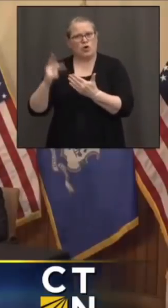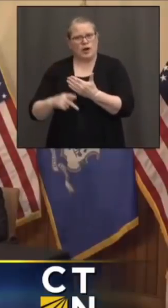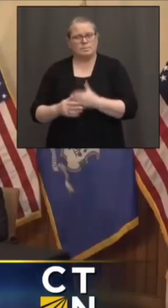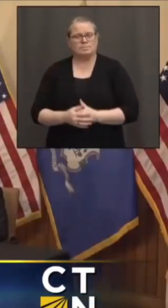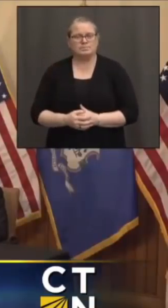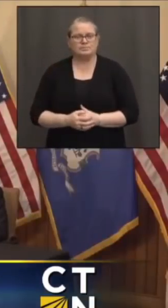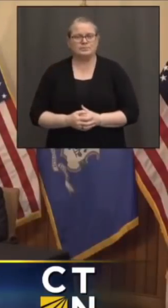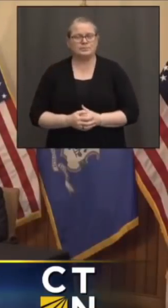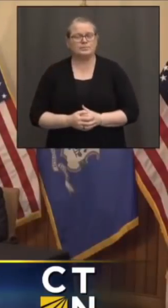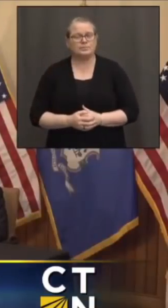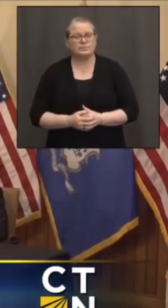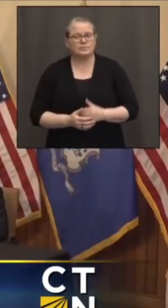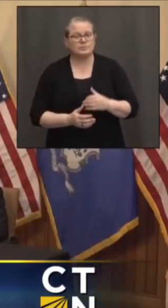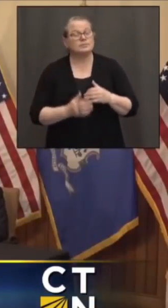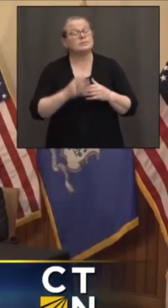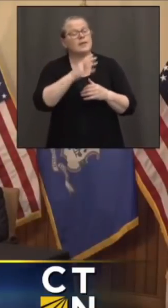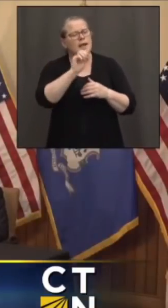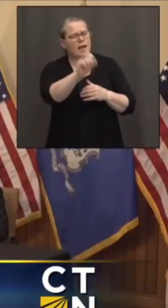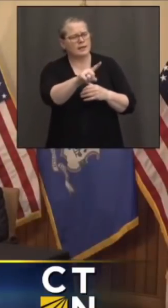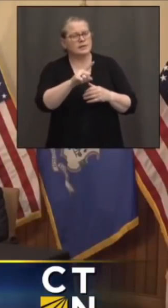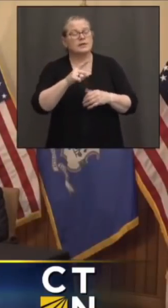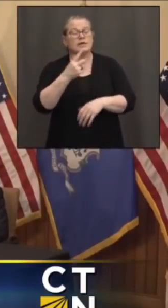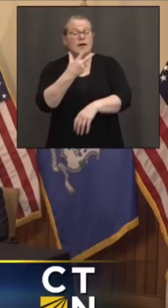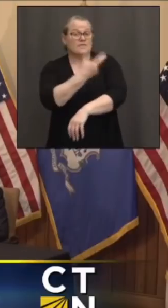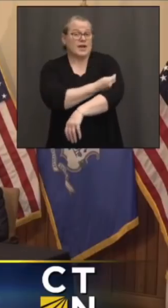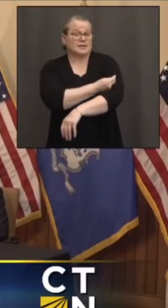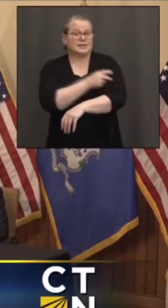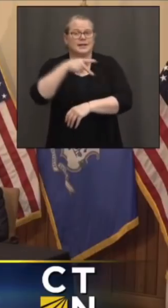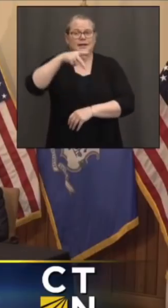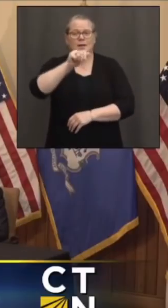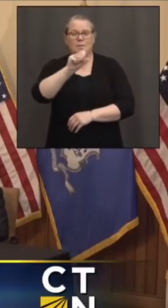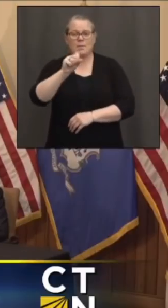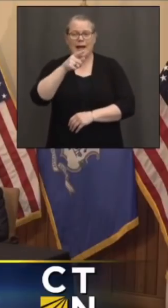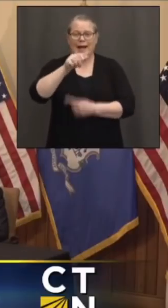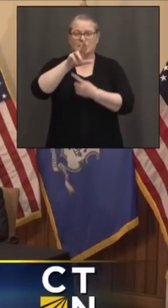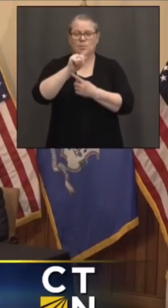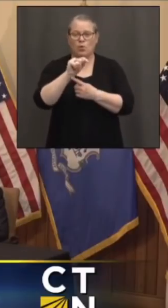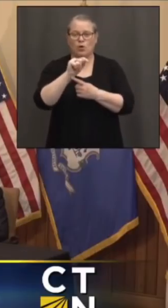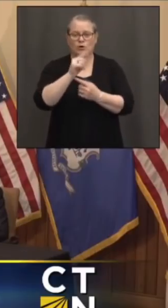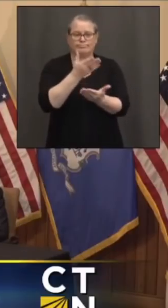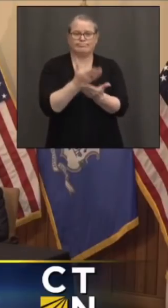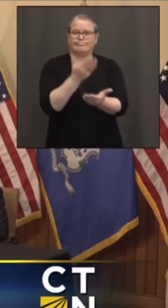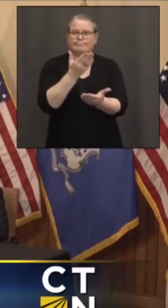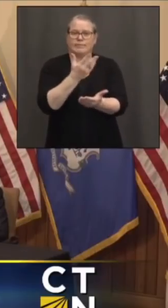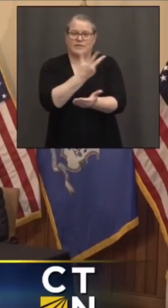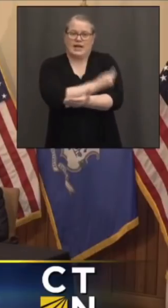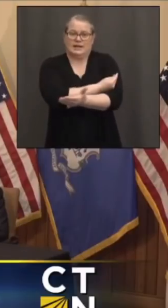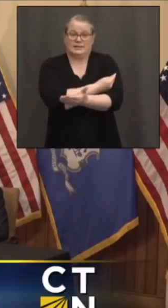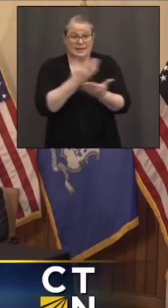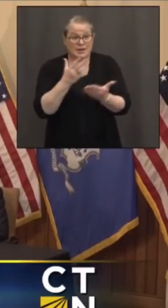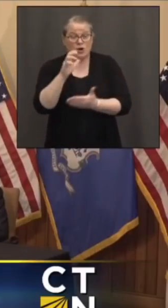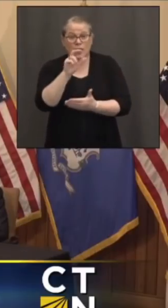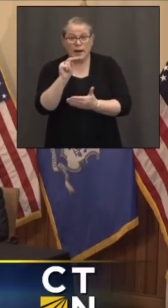And finally, vaccine passports. Has there been any more talk about creating something for Connecticut and how people are going to